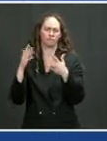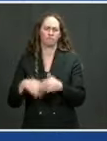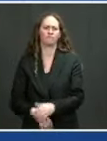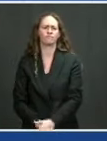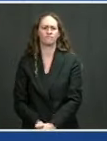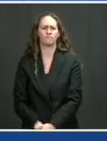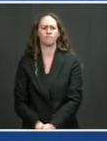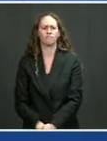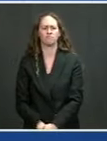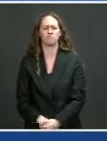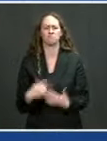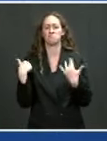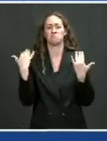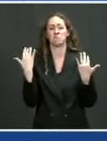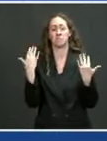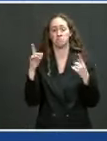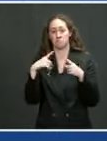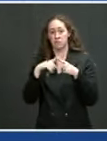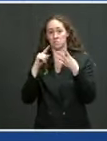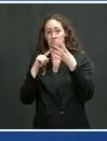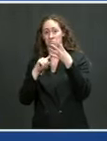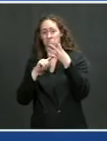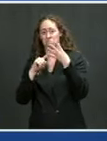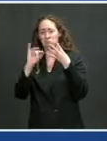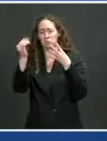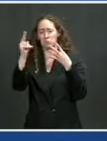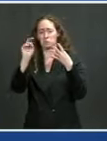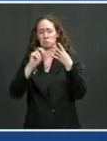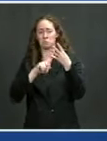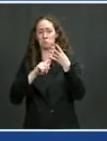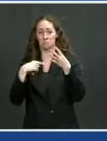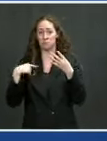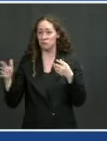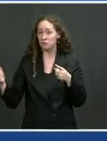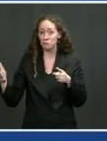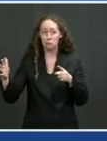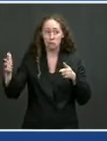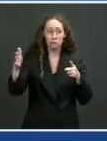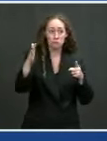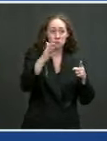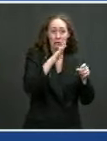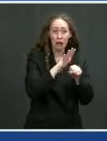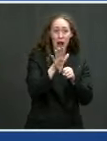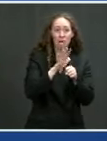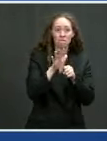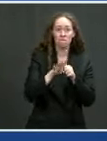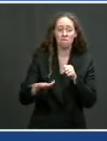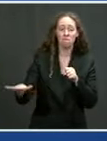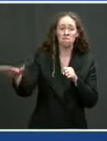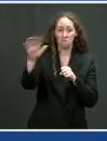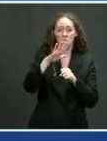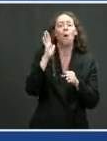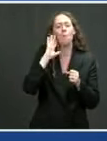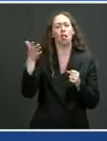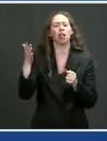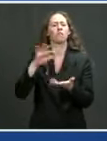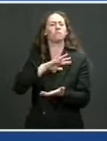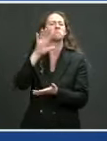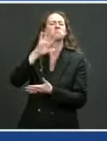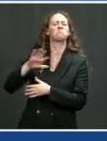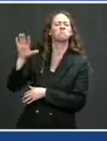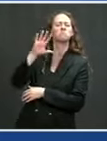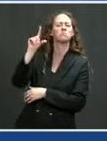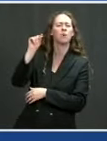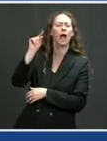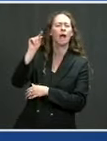protect everyone in the United States, the United States will share at least 20 million of those doses that extra supply with